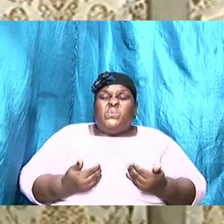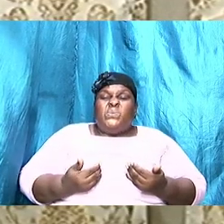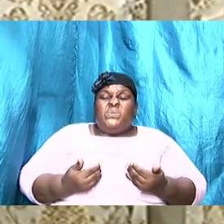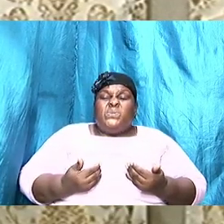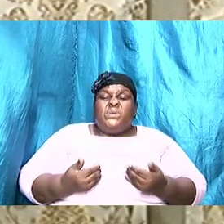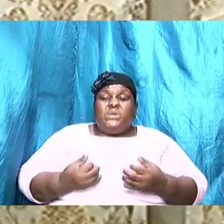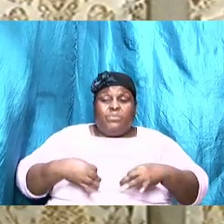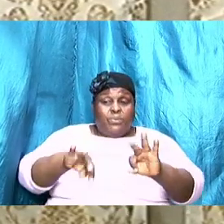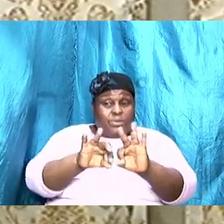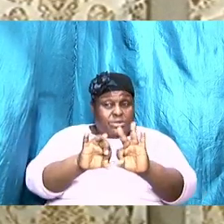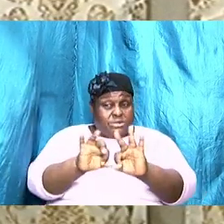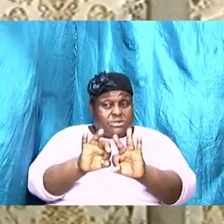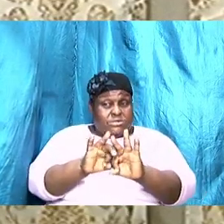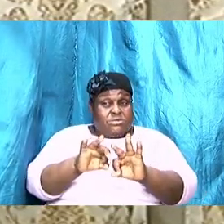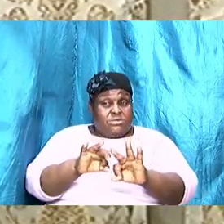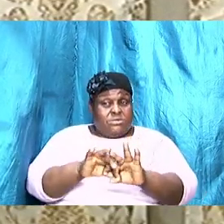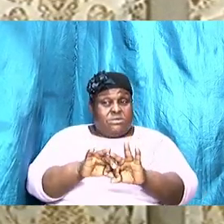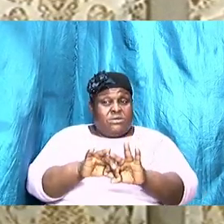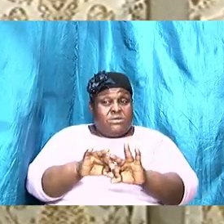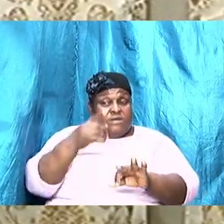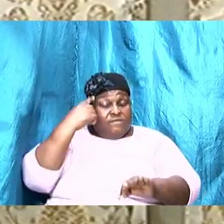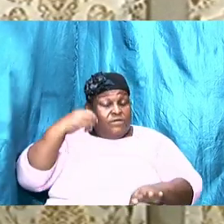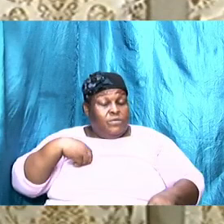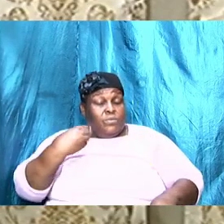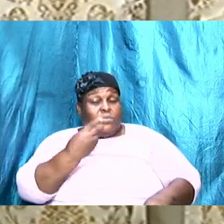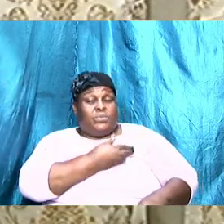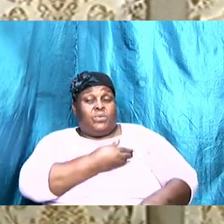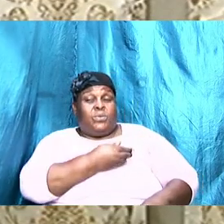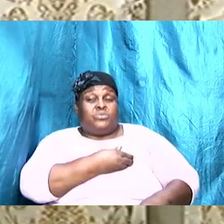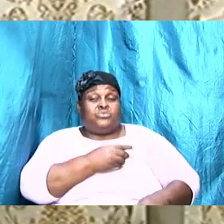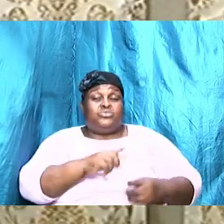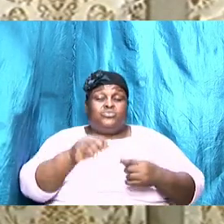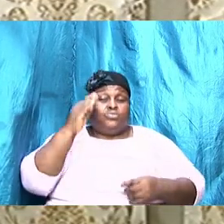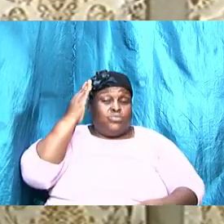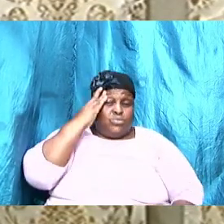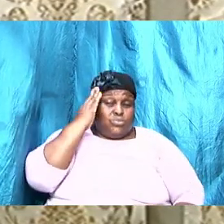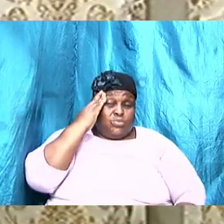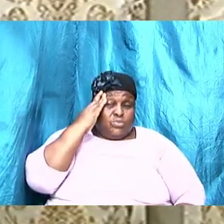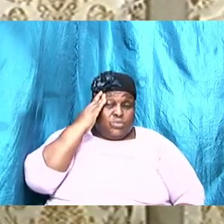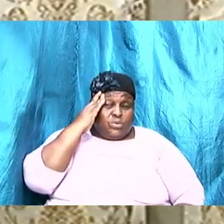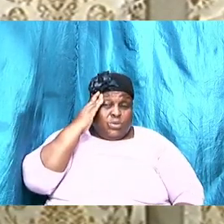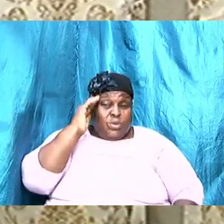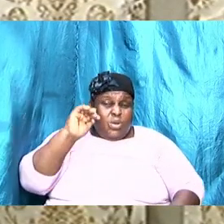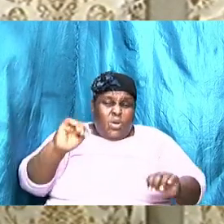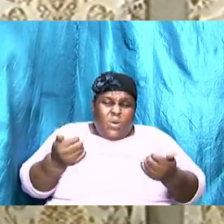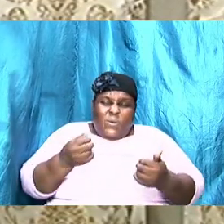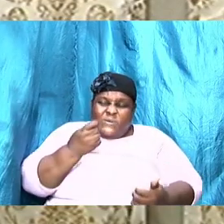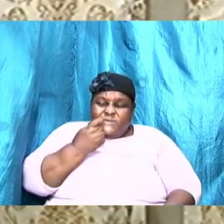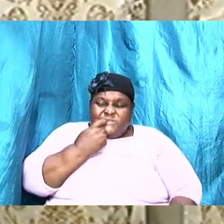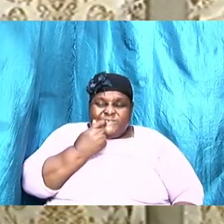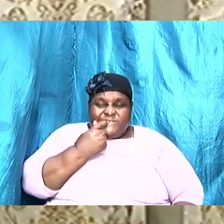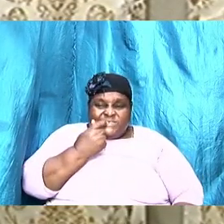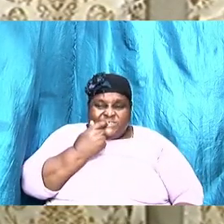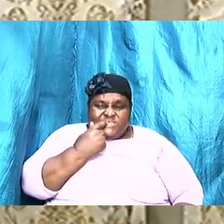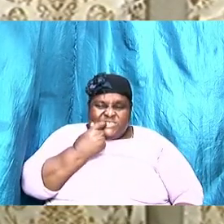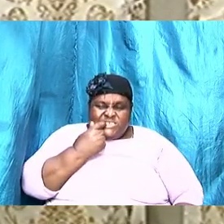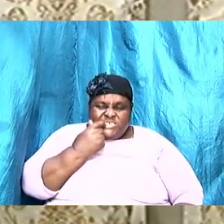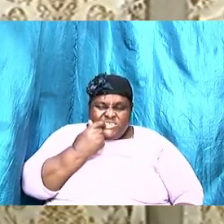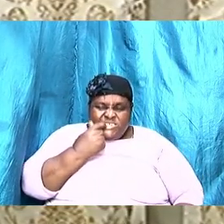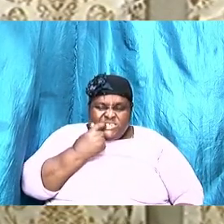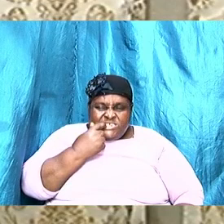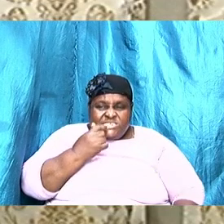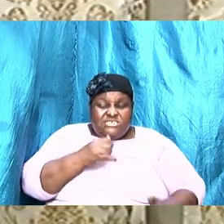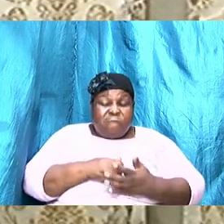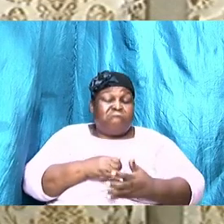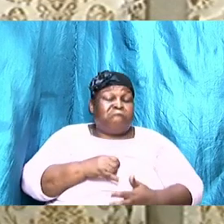for us to know how serious it is